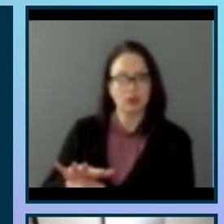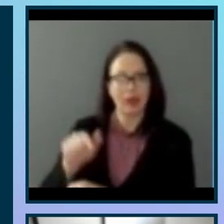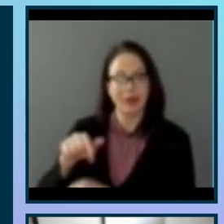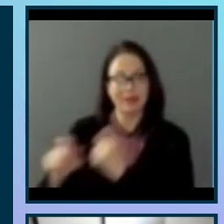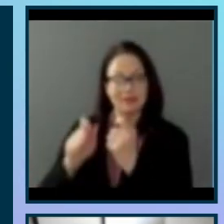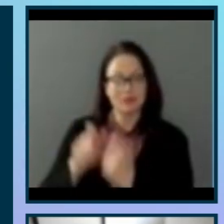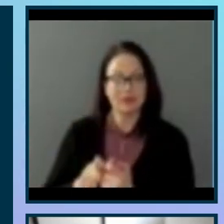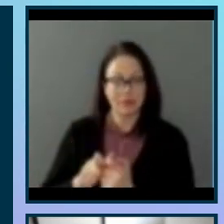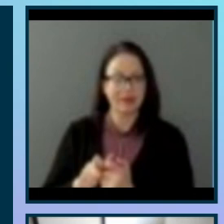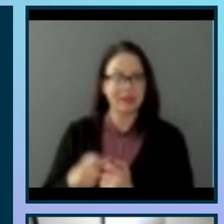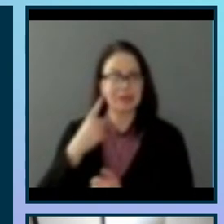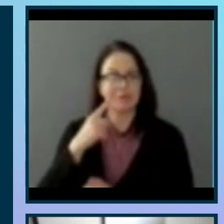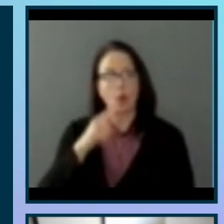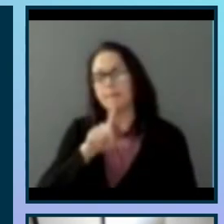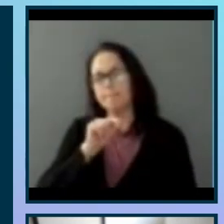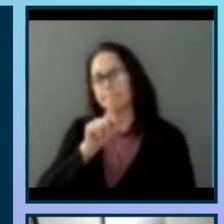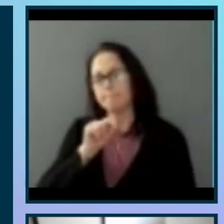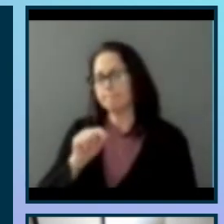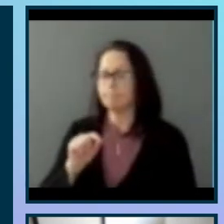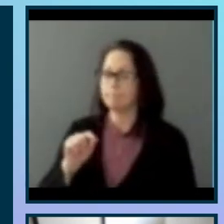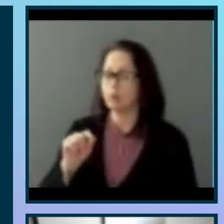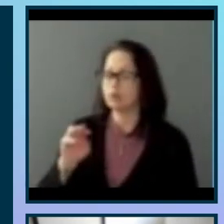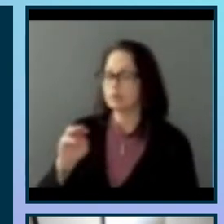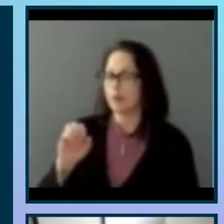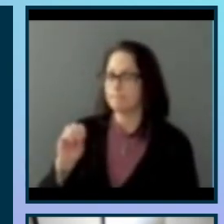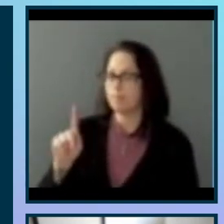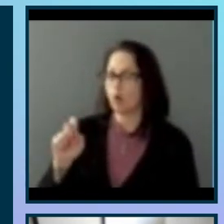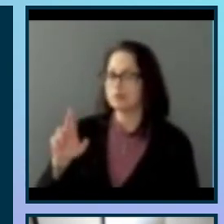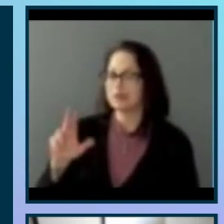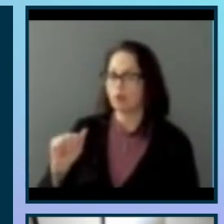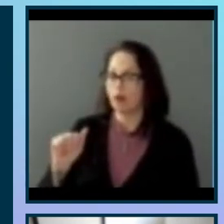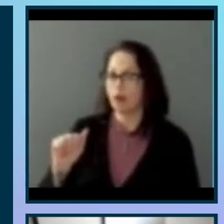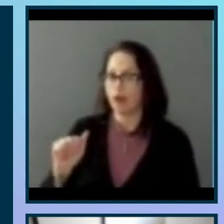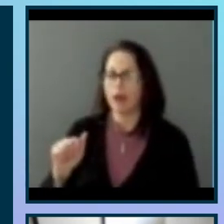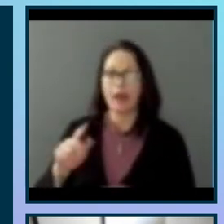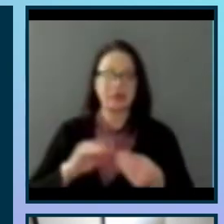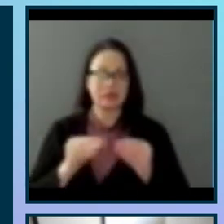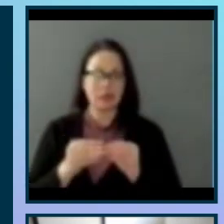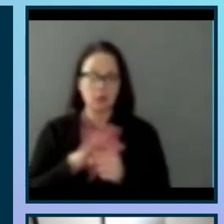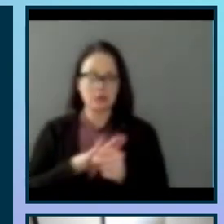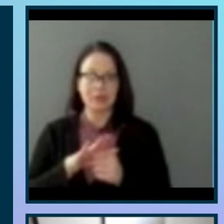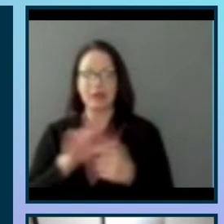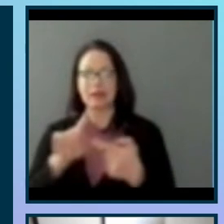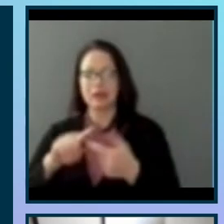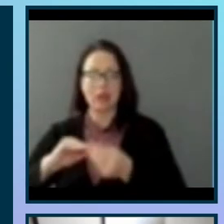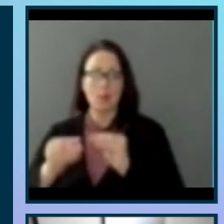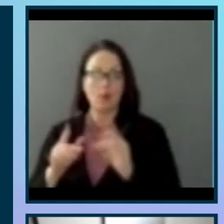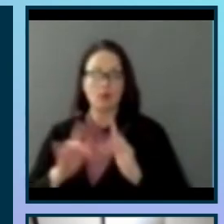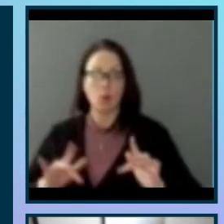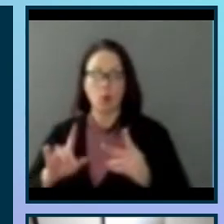for the birds of Madeira flooded habitats, but includes the number of sites, the number of recordings, the templates,